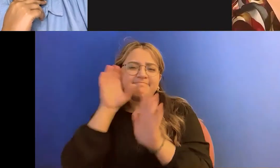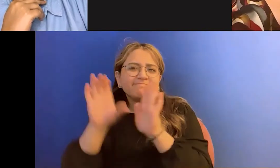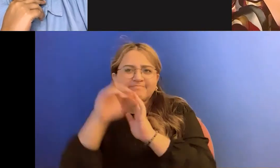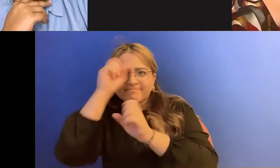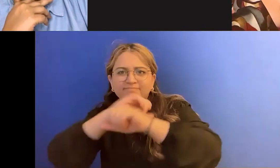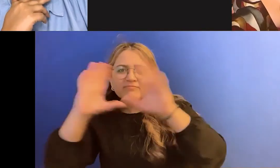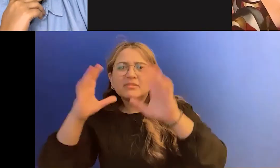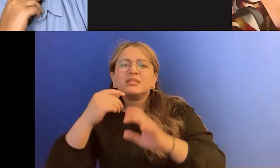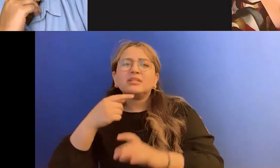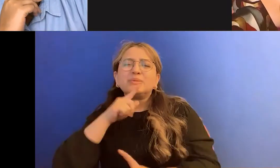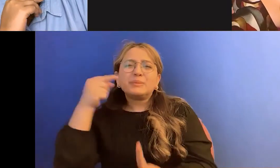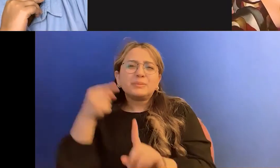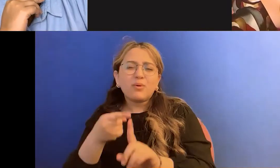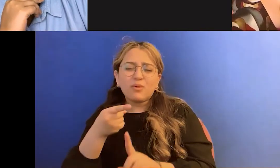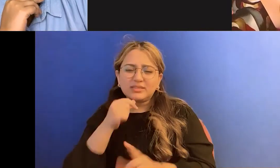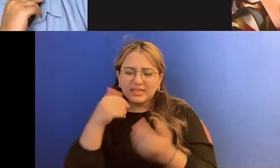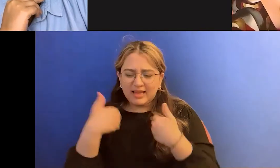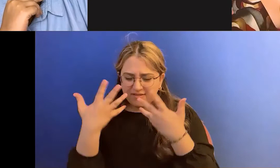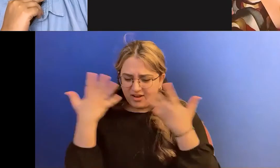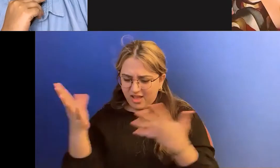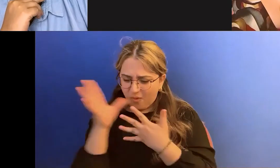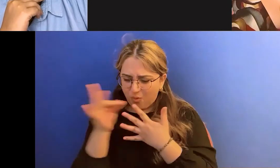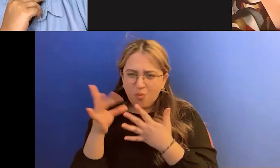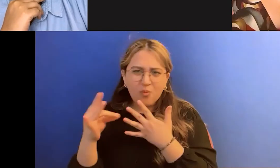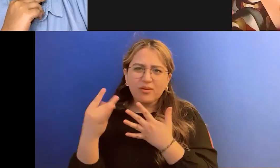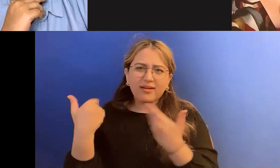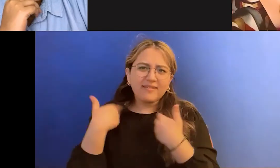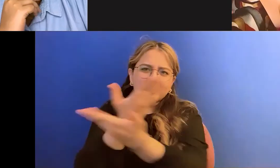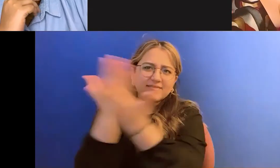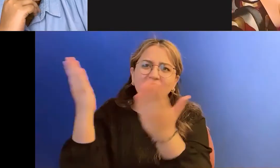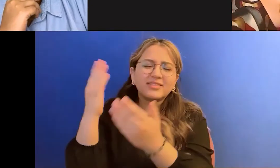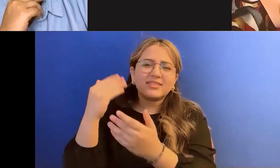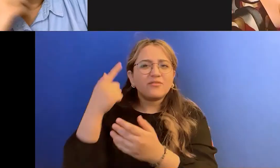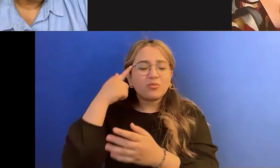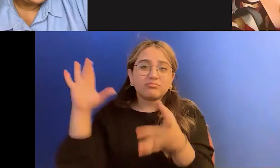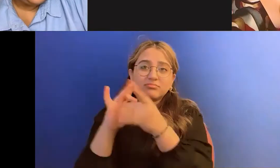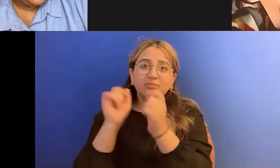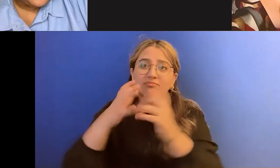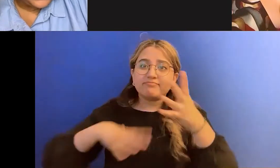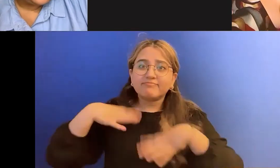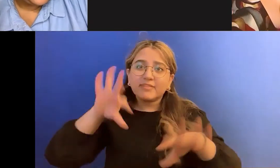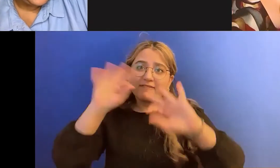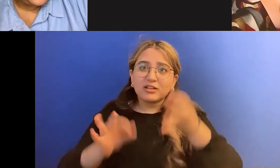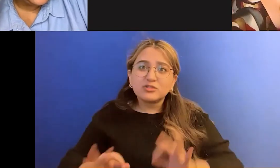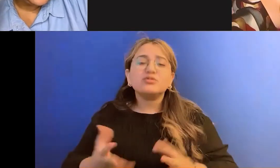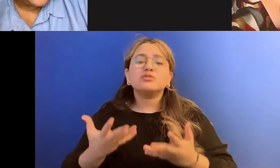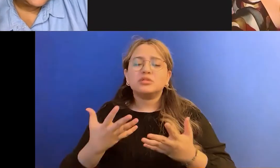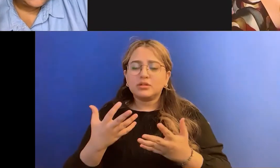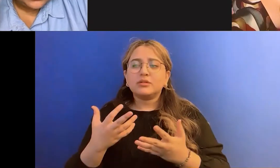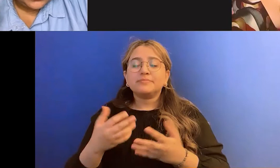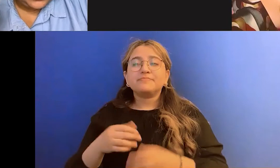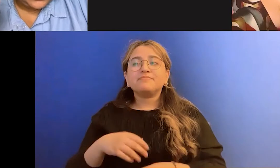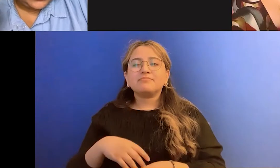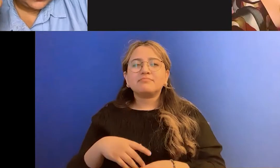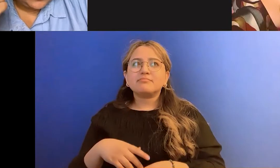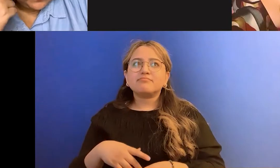choices out there as in like fashion choices, you know, or, uh, judging yourself. Like when I cut my hair last year